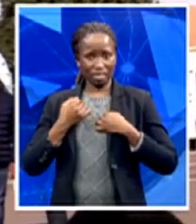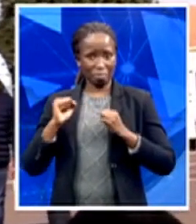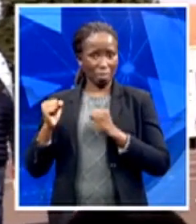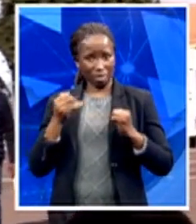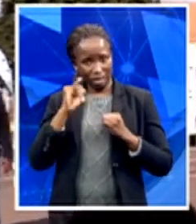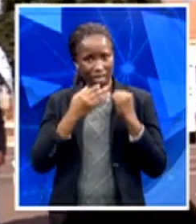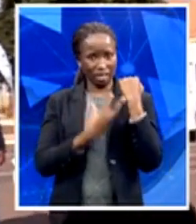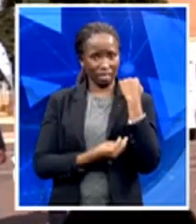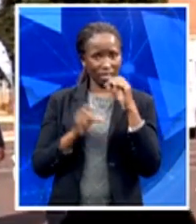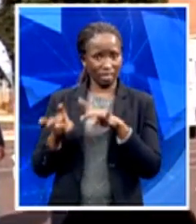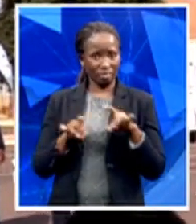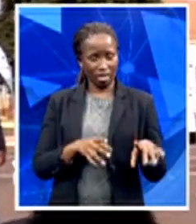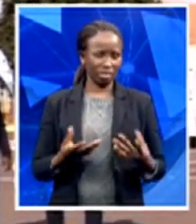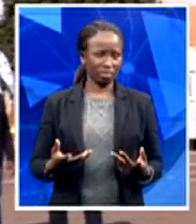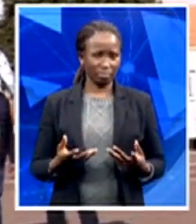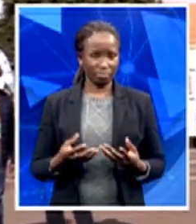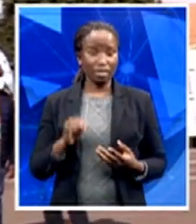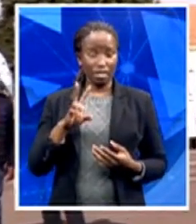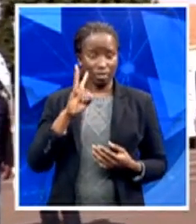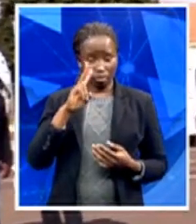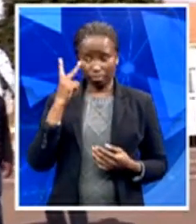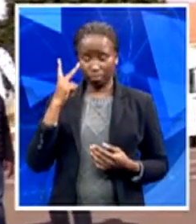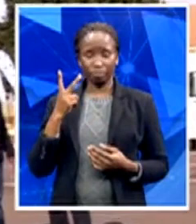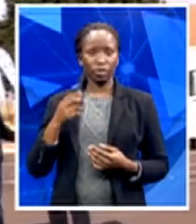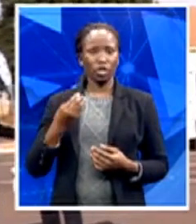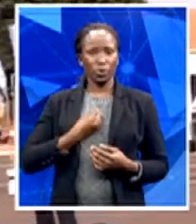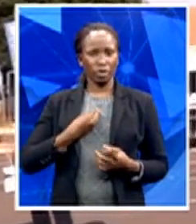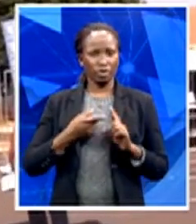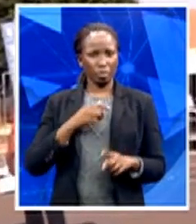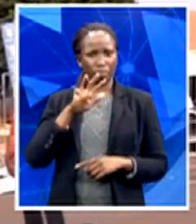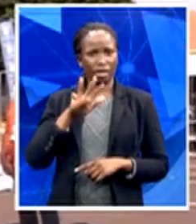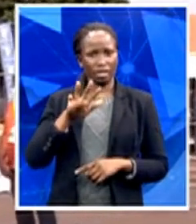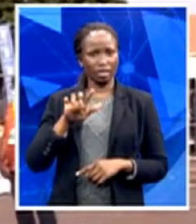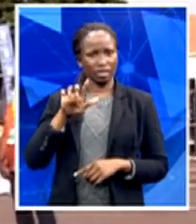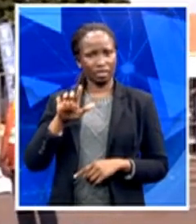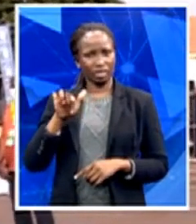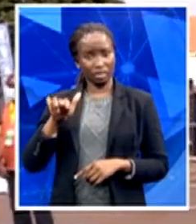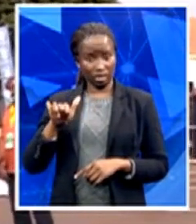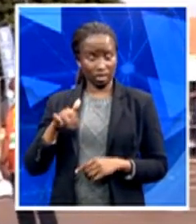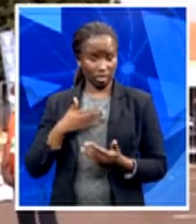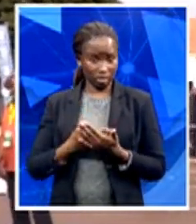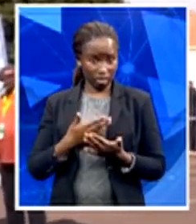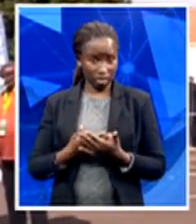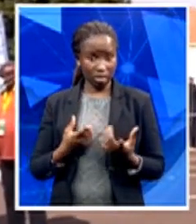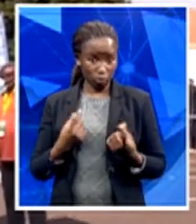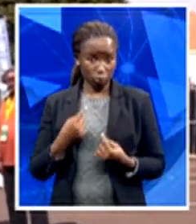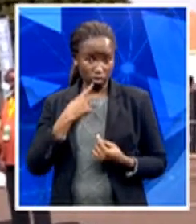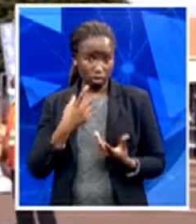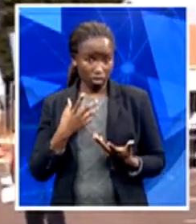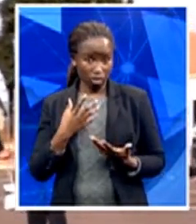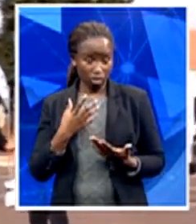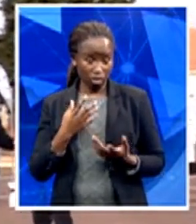1976 and reflect with pride? You know, we are talking about